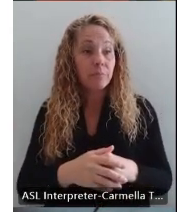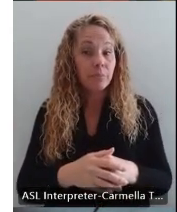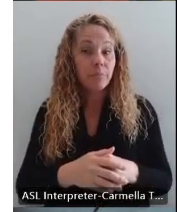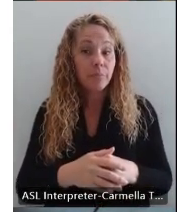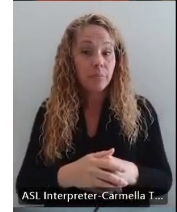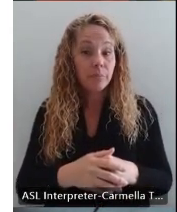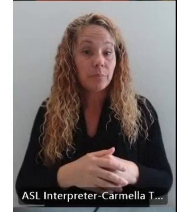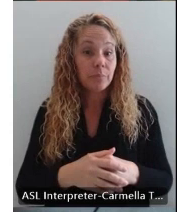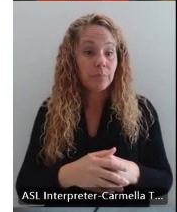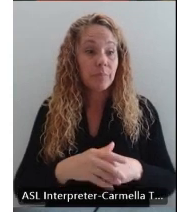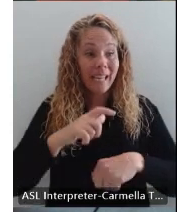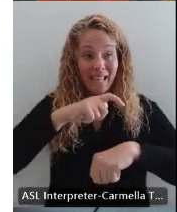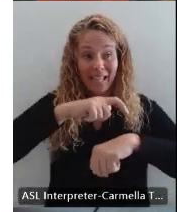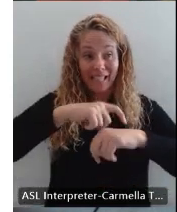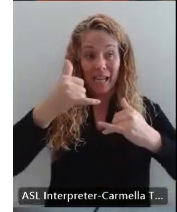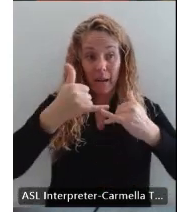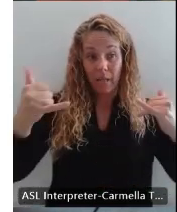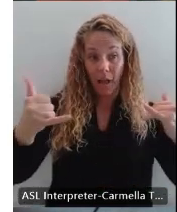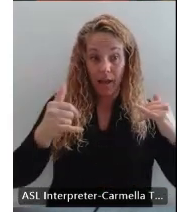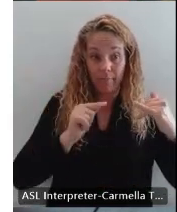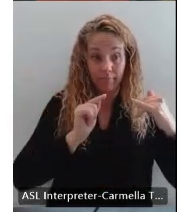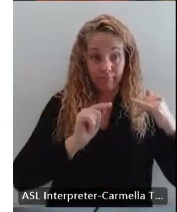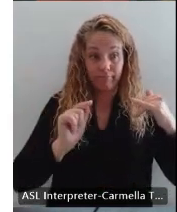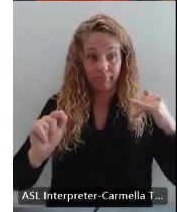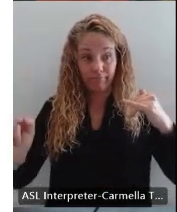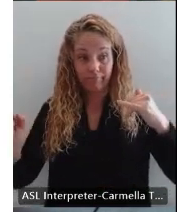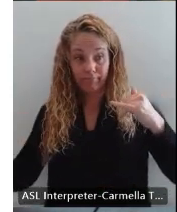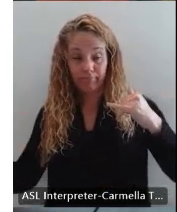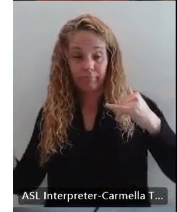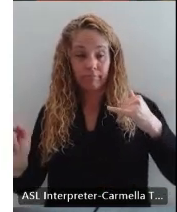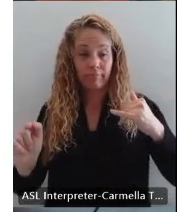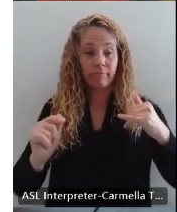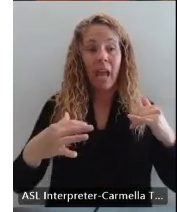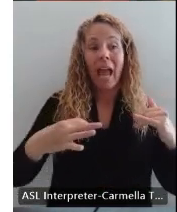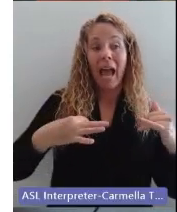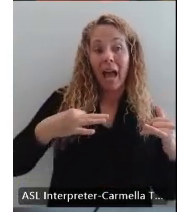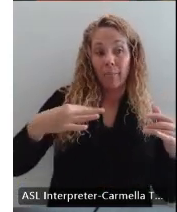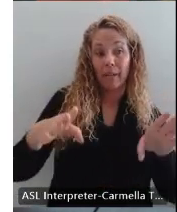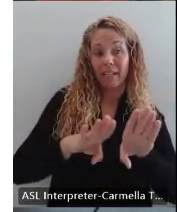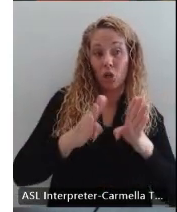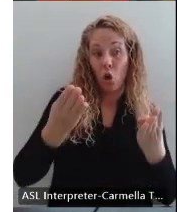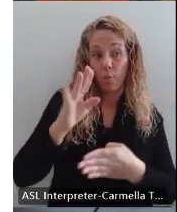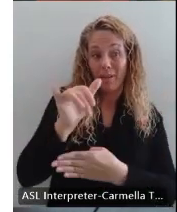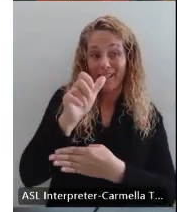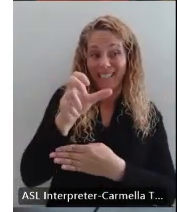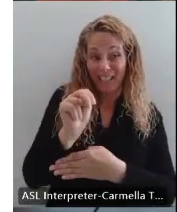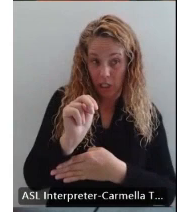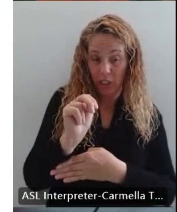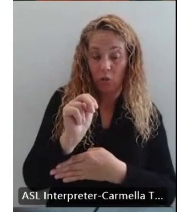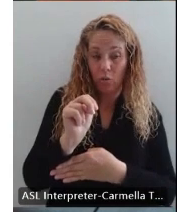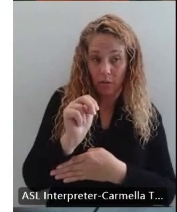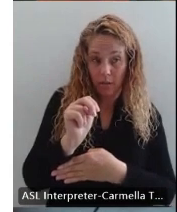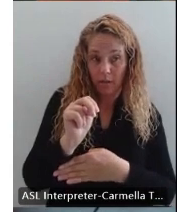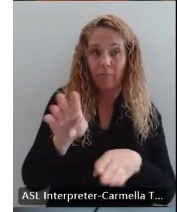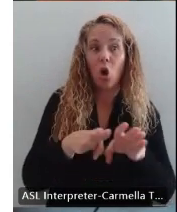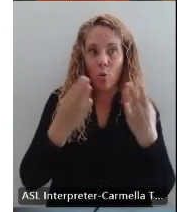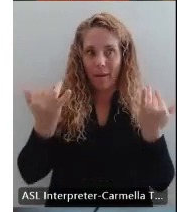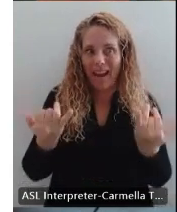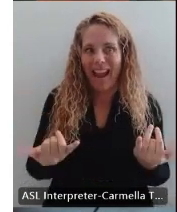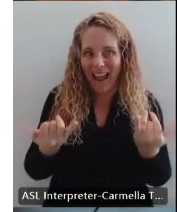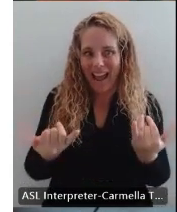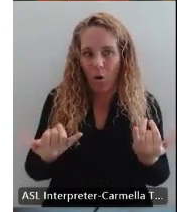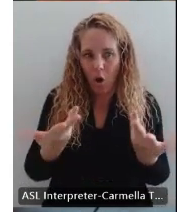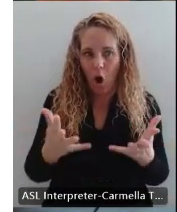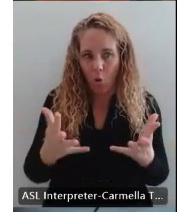Here's the timeline real quick. So applications open in January. So they are open right